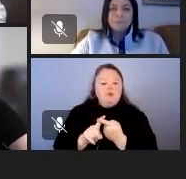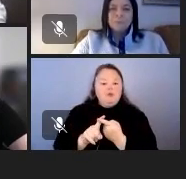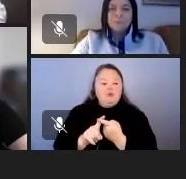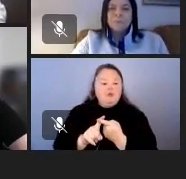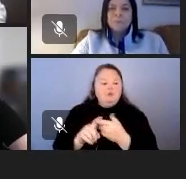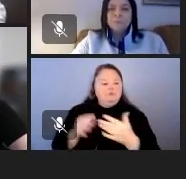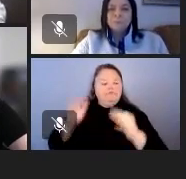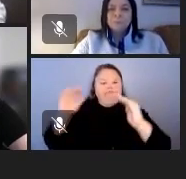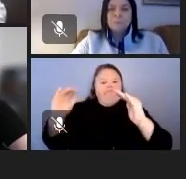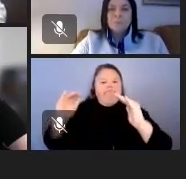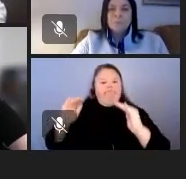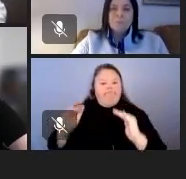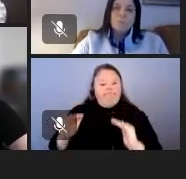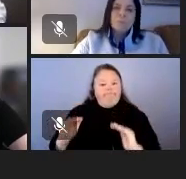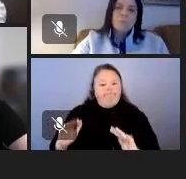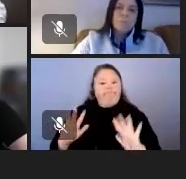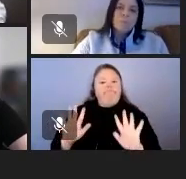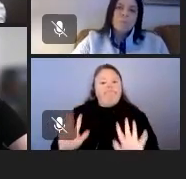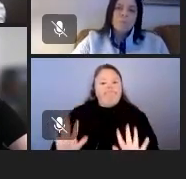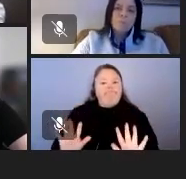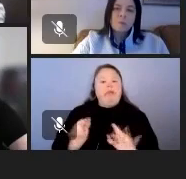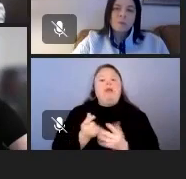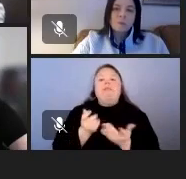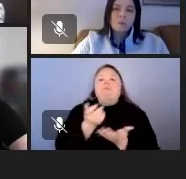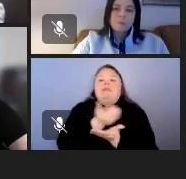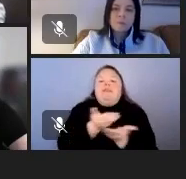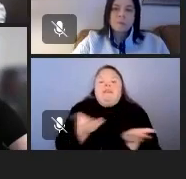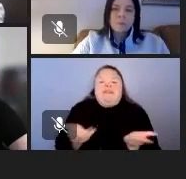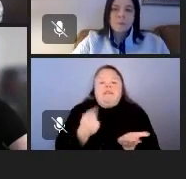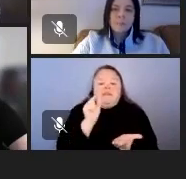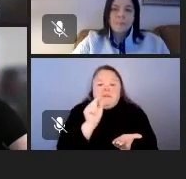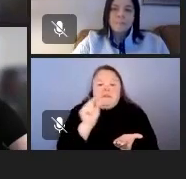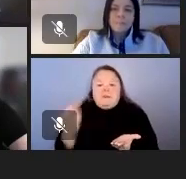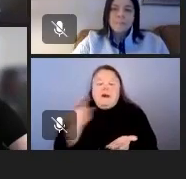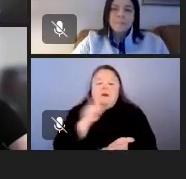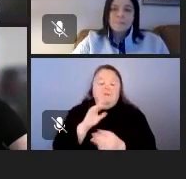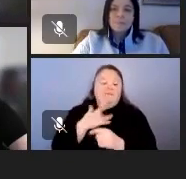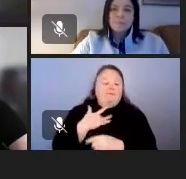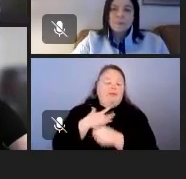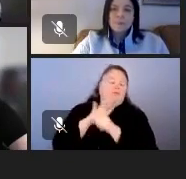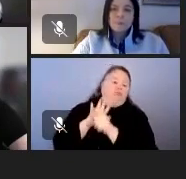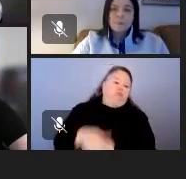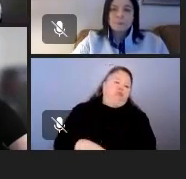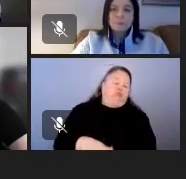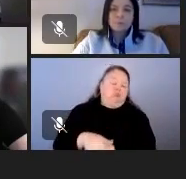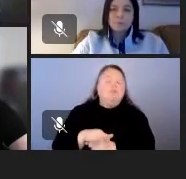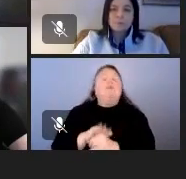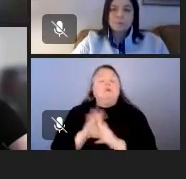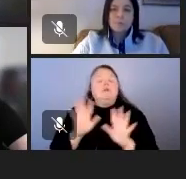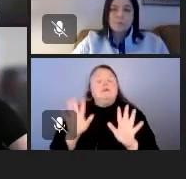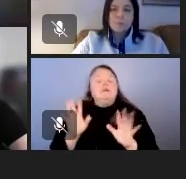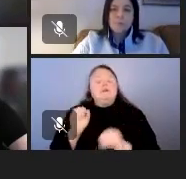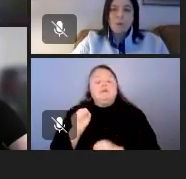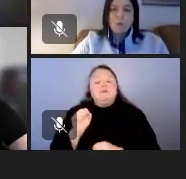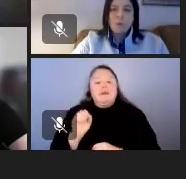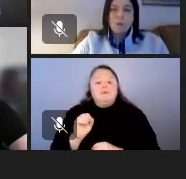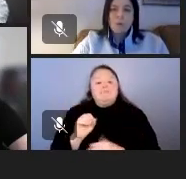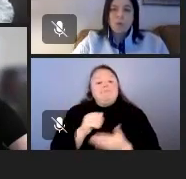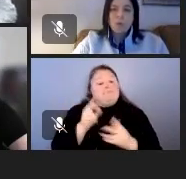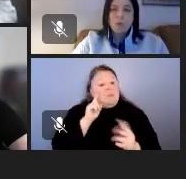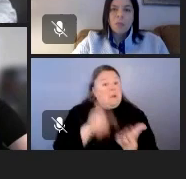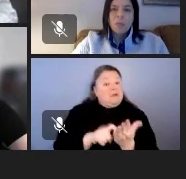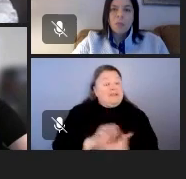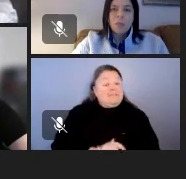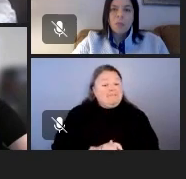rocks and they're letting all those smaller things bog them down. So, okay. Well, as always,